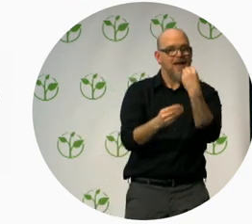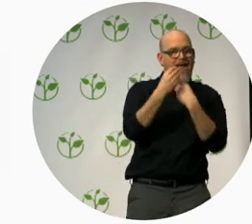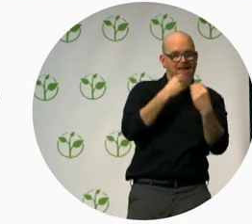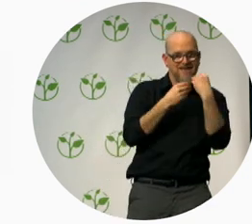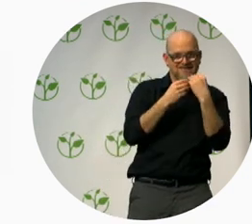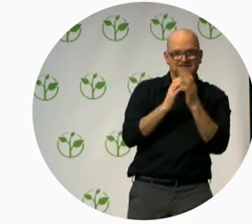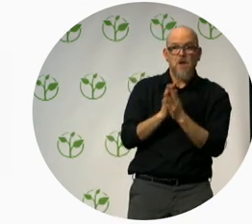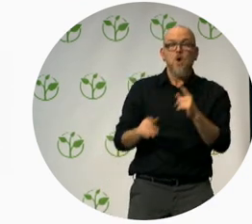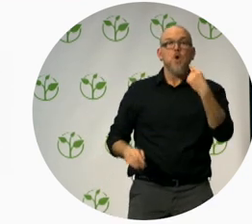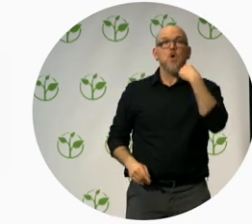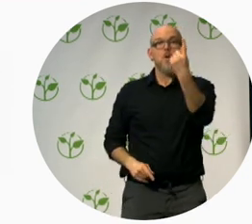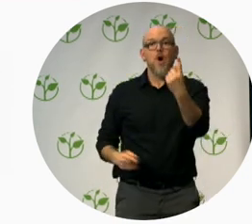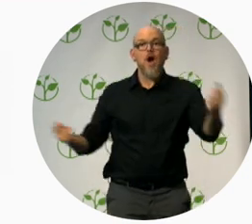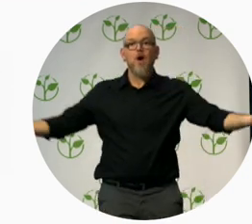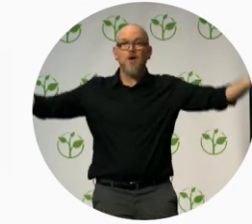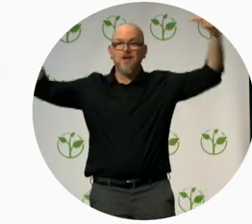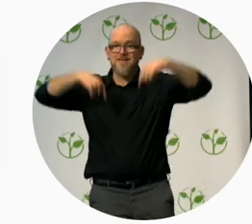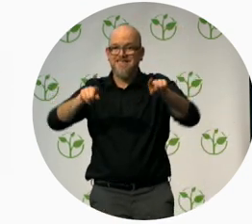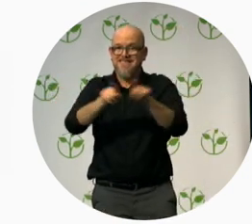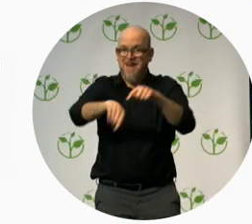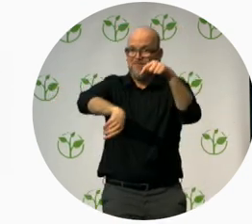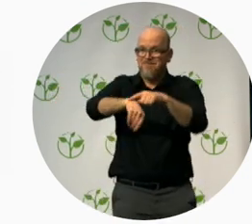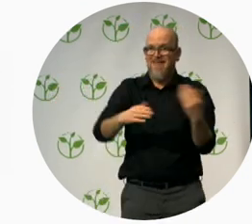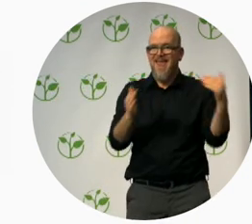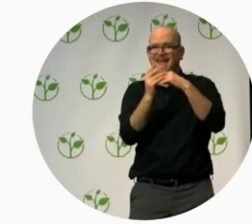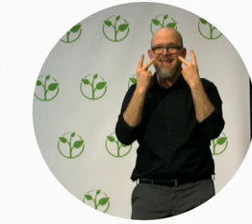tomorrow. Okay? Thank you everyone. Oh.